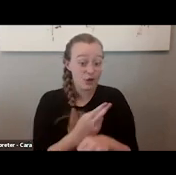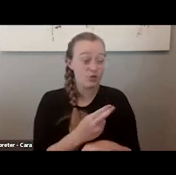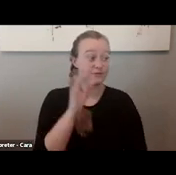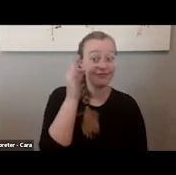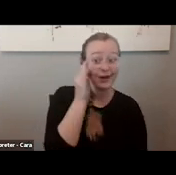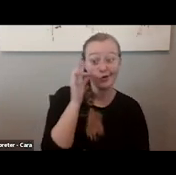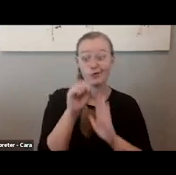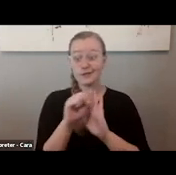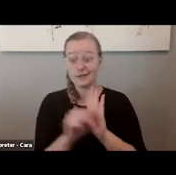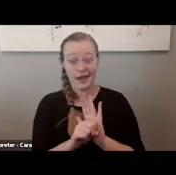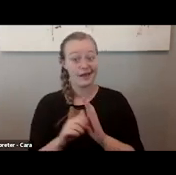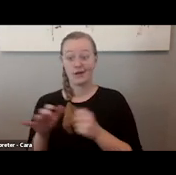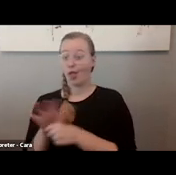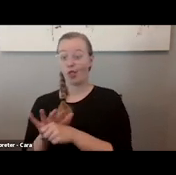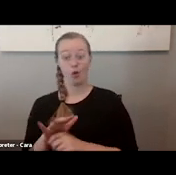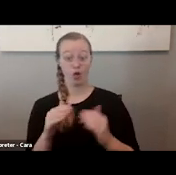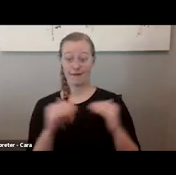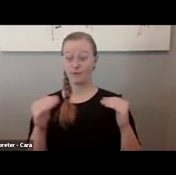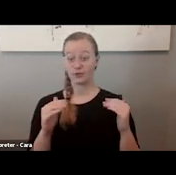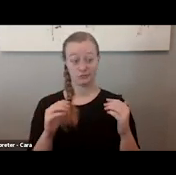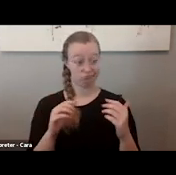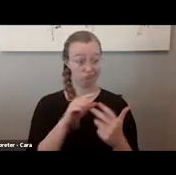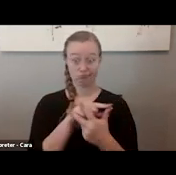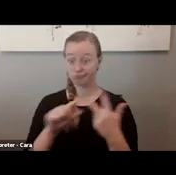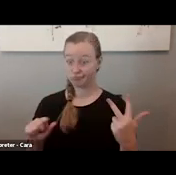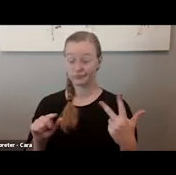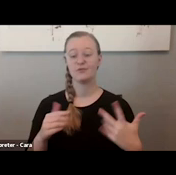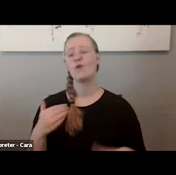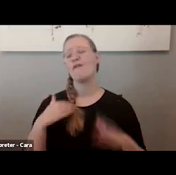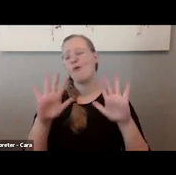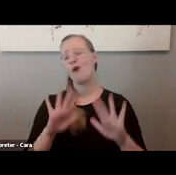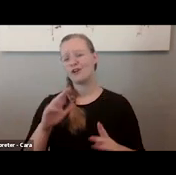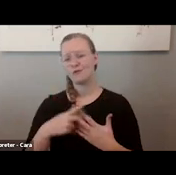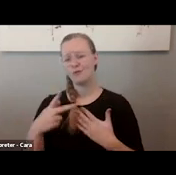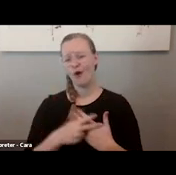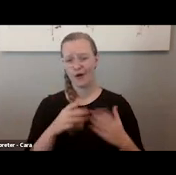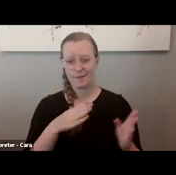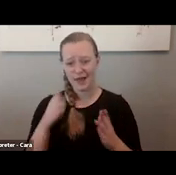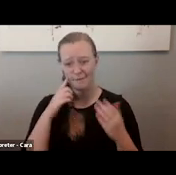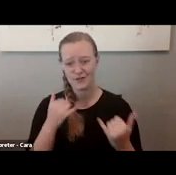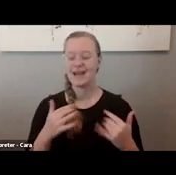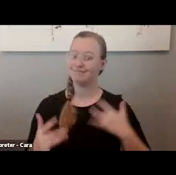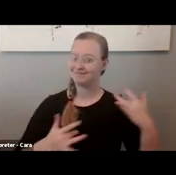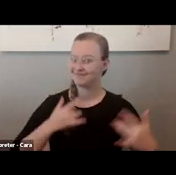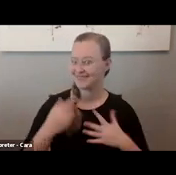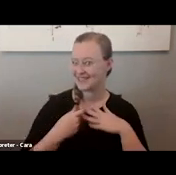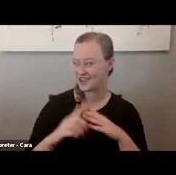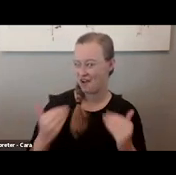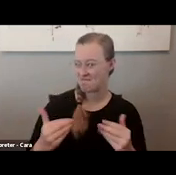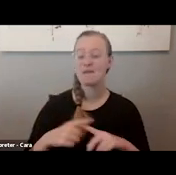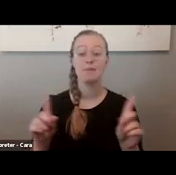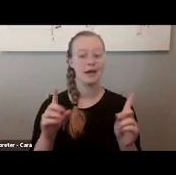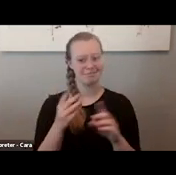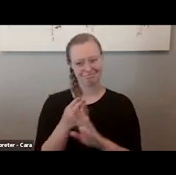and local levels. We have a great program planned today, and I'm excited to get started, but first, some quick